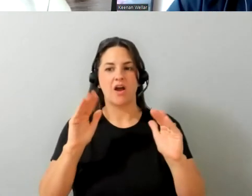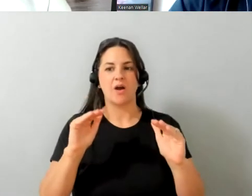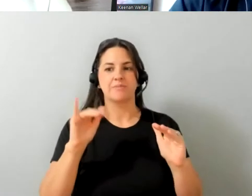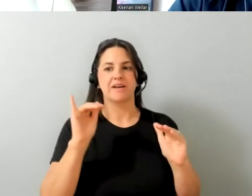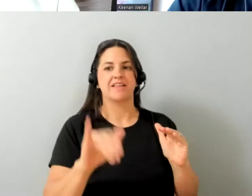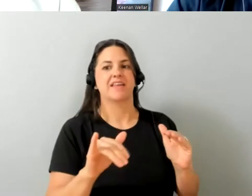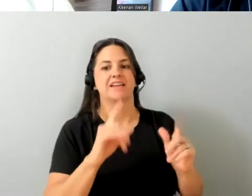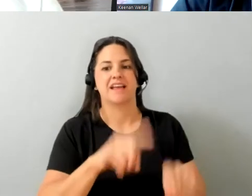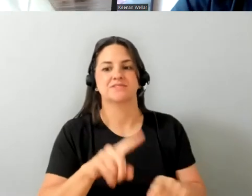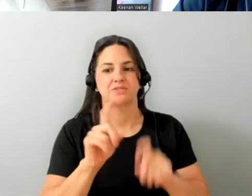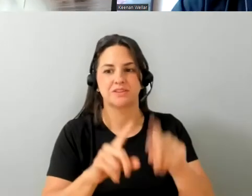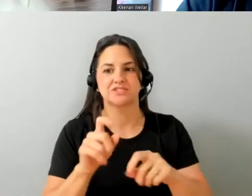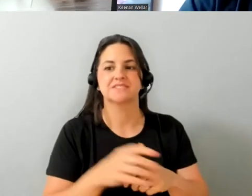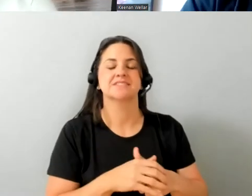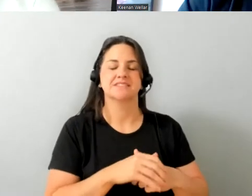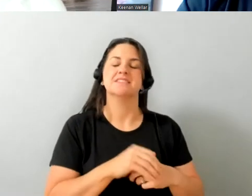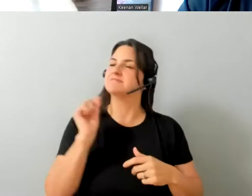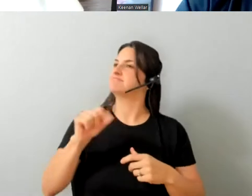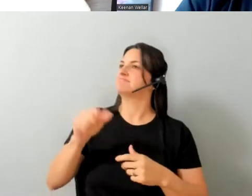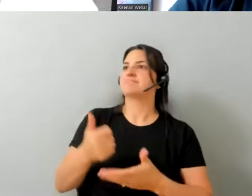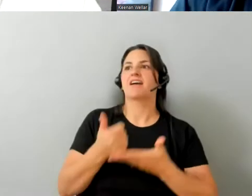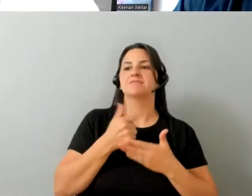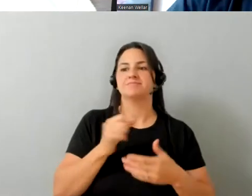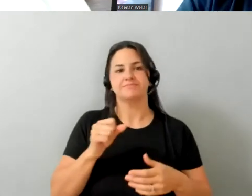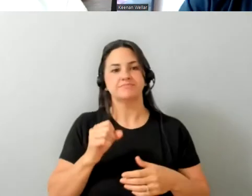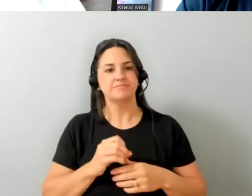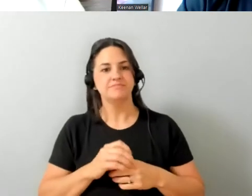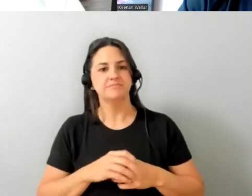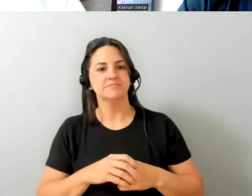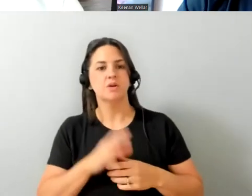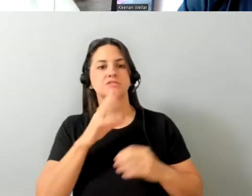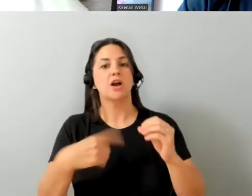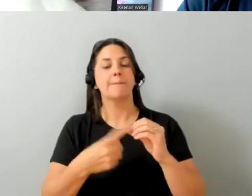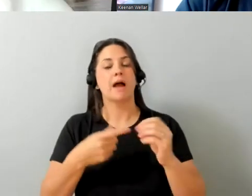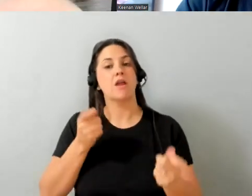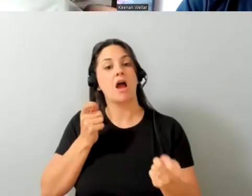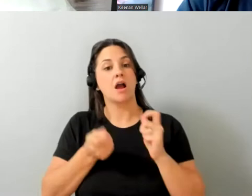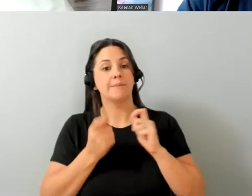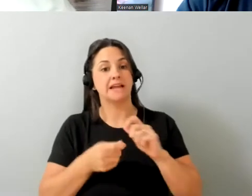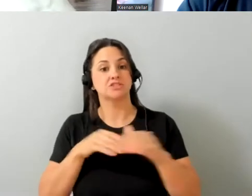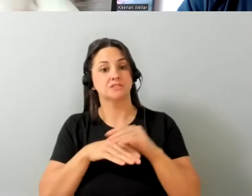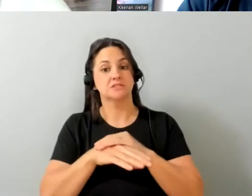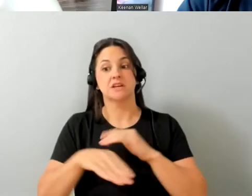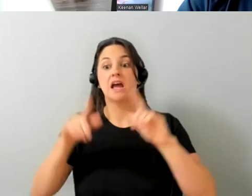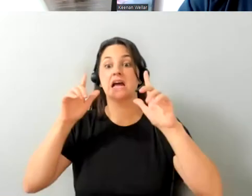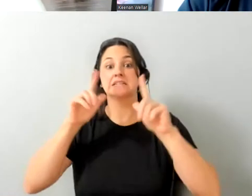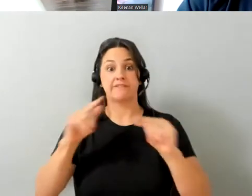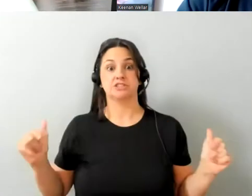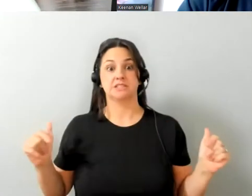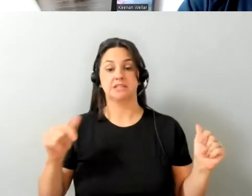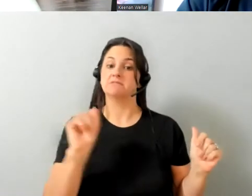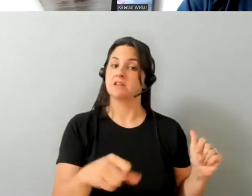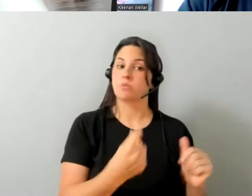your question i could go on no it doesn't it's really helpful because i think okay when we talk about accommodations diversity is one thing but disabilities